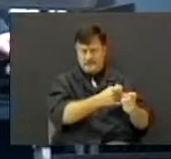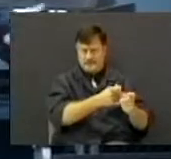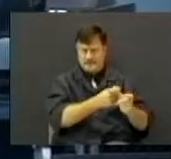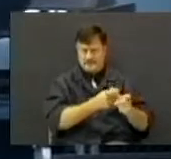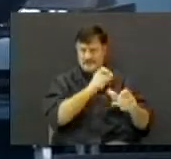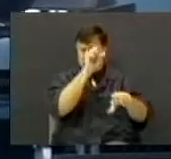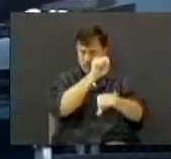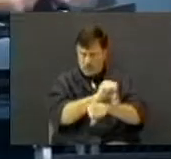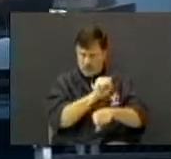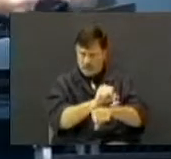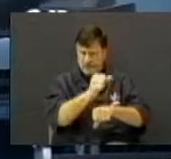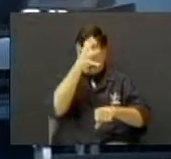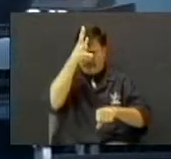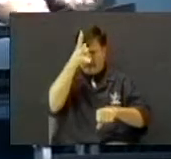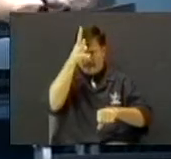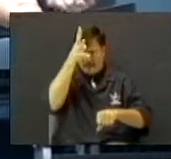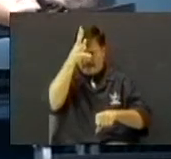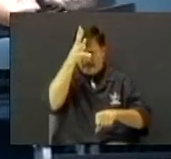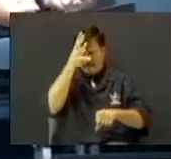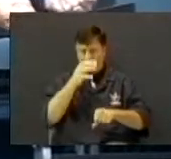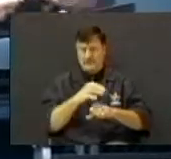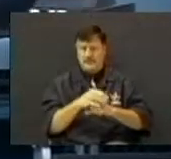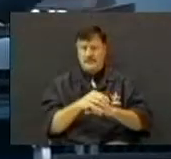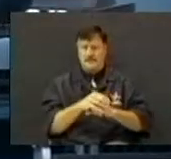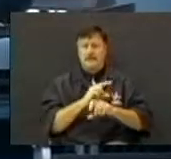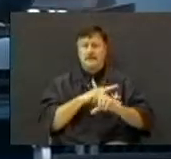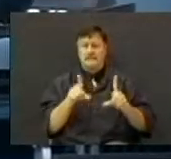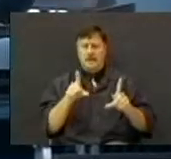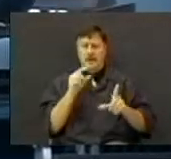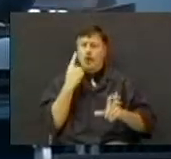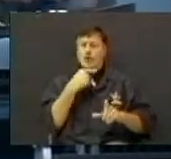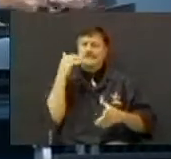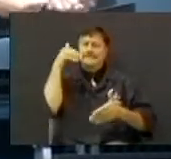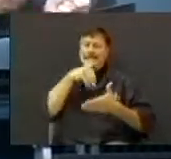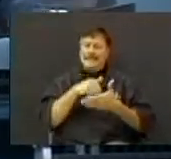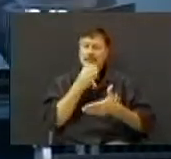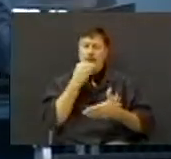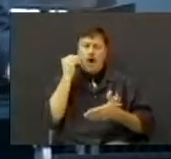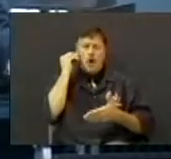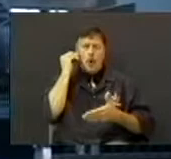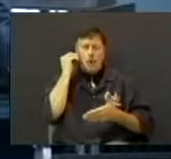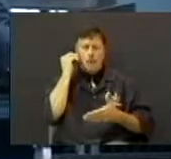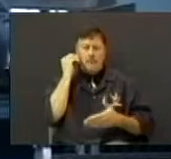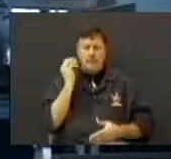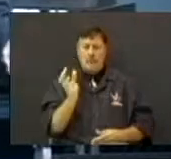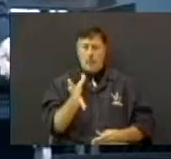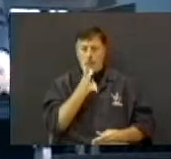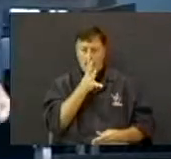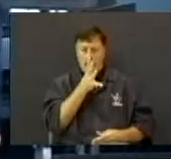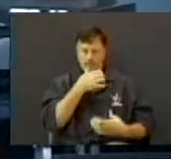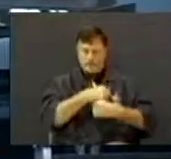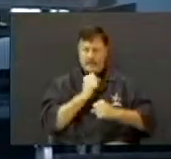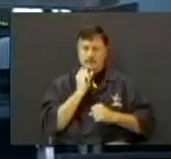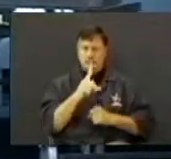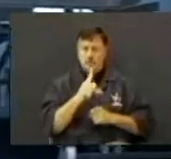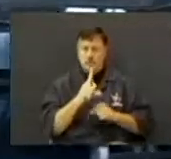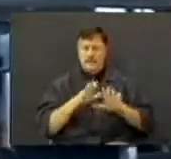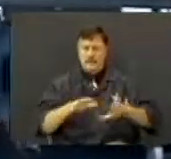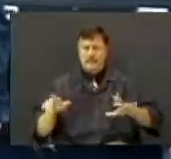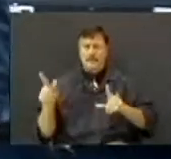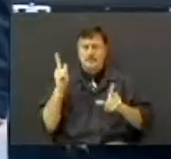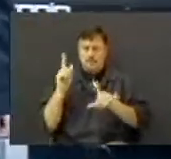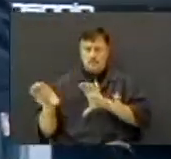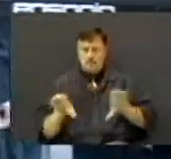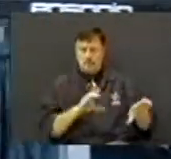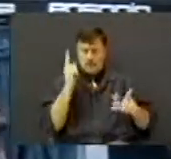home making sure the kids are spiritually right and doing right? Mama. Thank God for you.